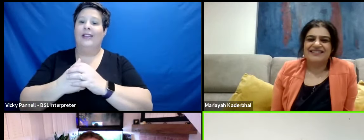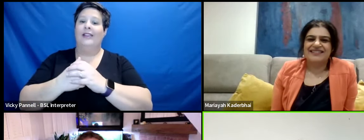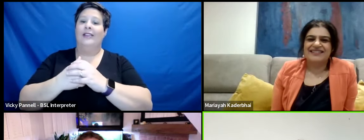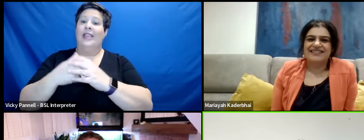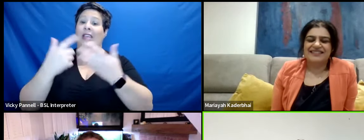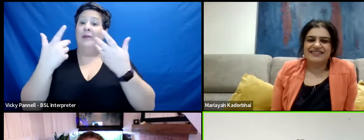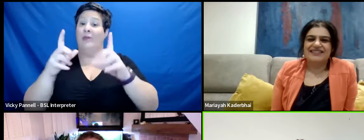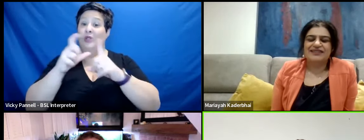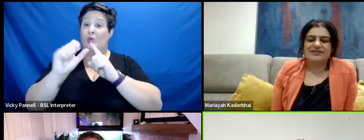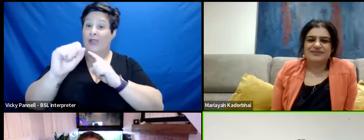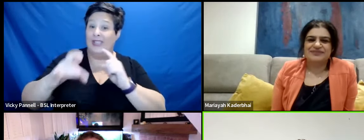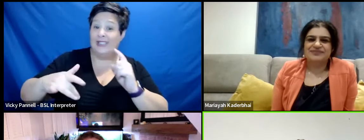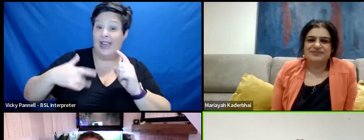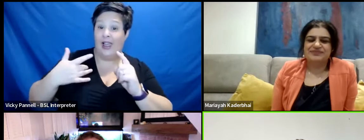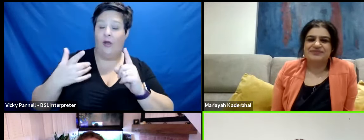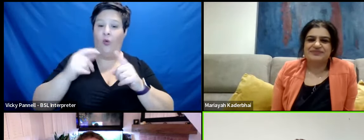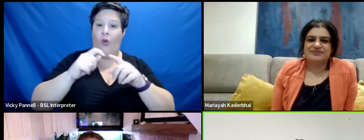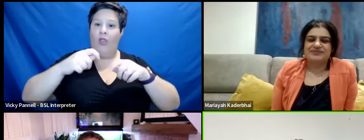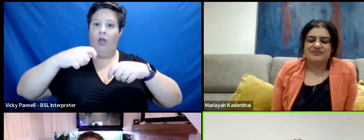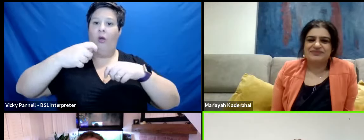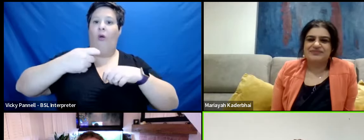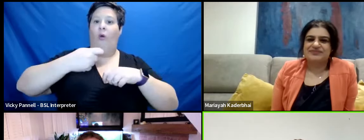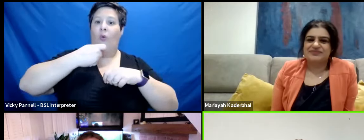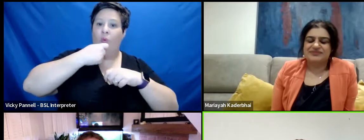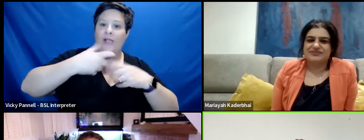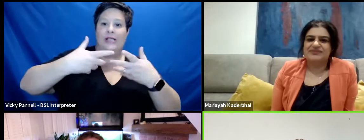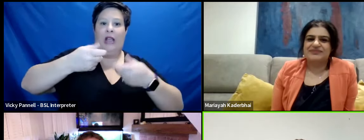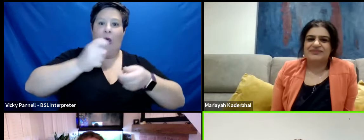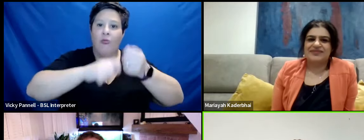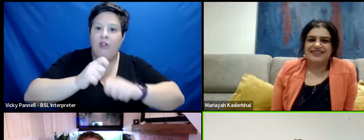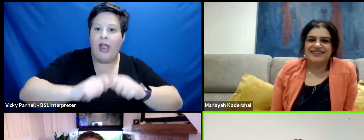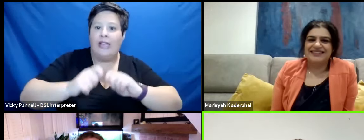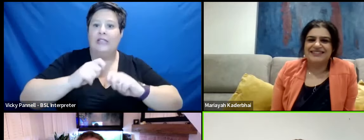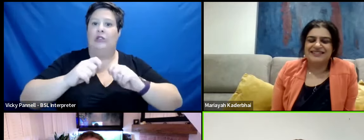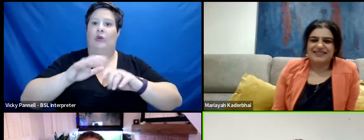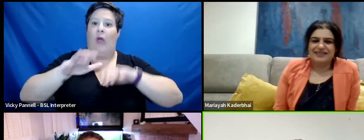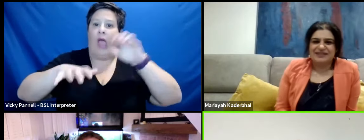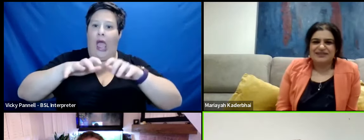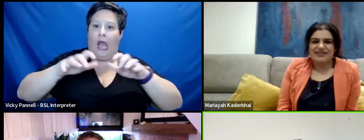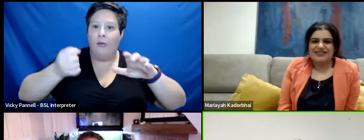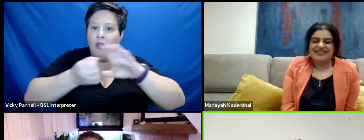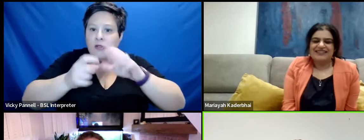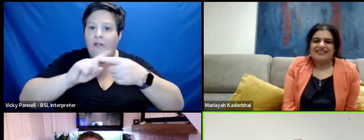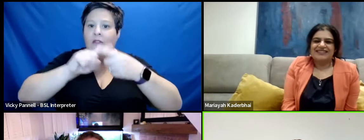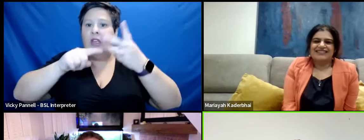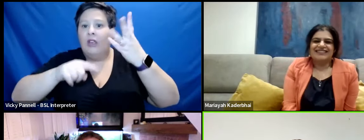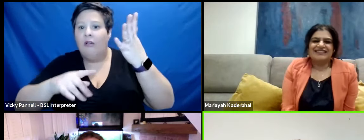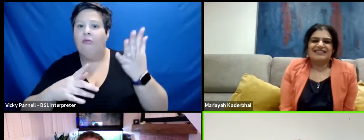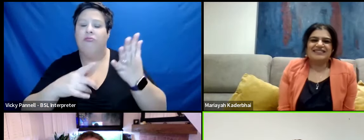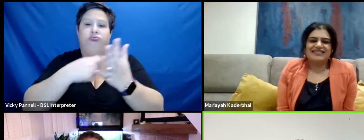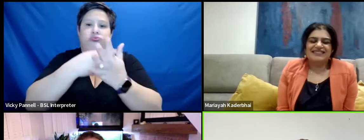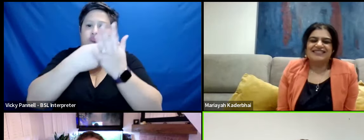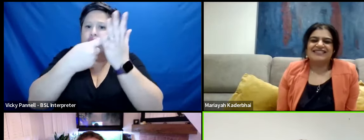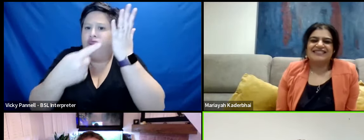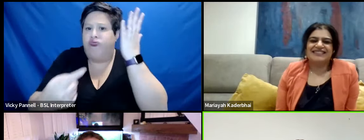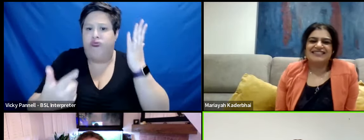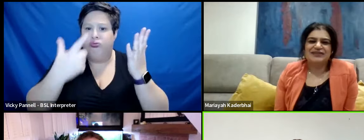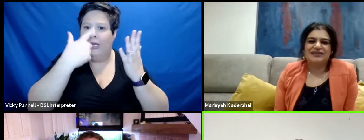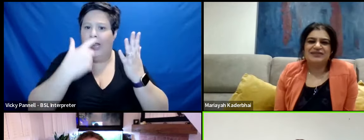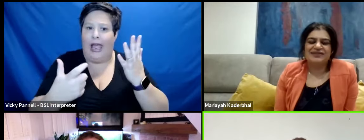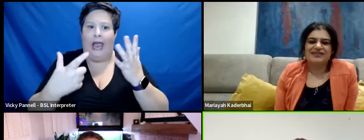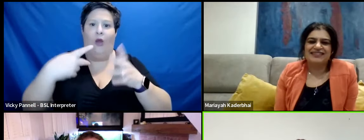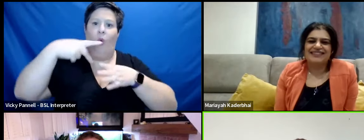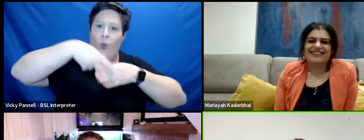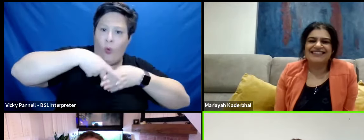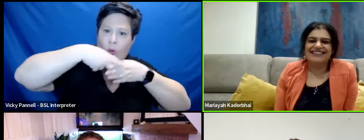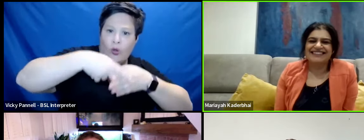doing it for all of his life, whether it's whittling or whistling or braiding or taxidermy or ironmongery or banjo playing. I mean, it just goes on and on, let alone the horse riding